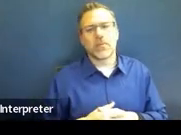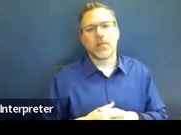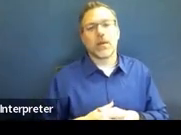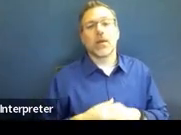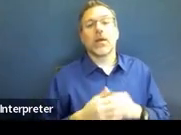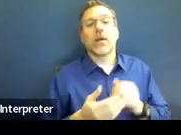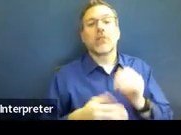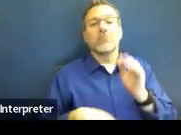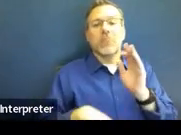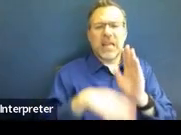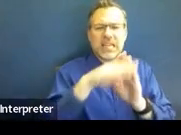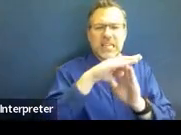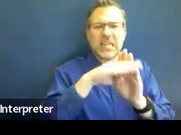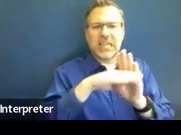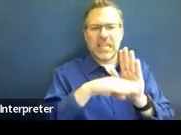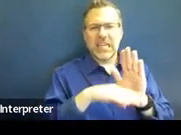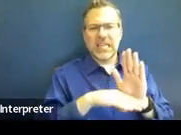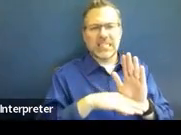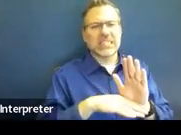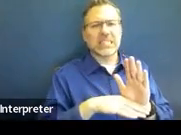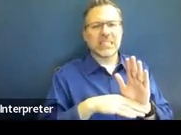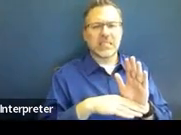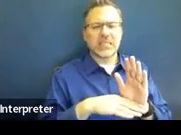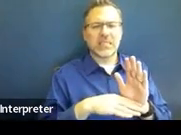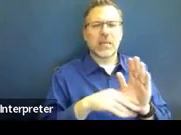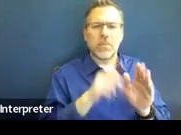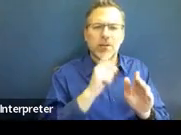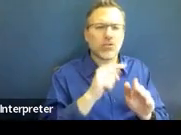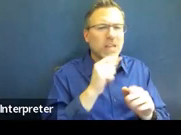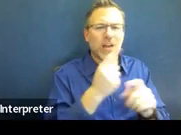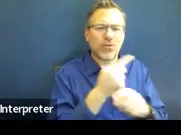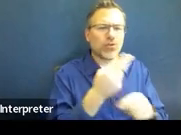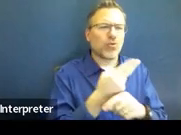friendly for anyone that views this document, especially the parent.